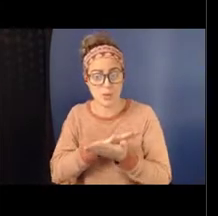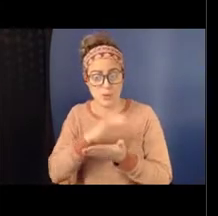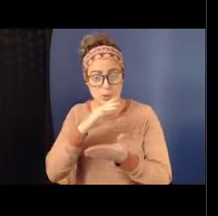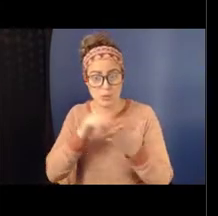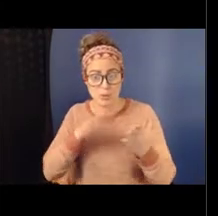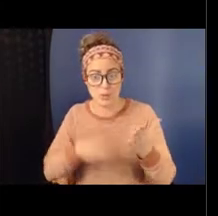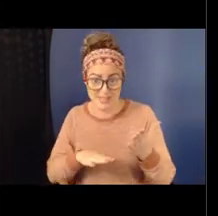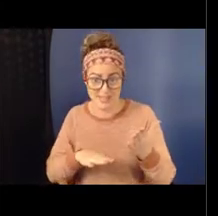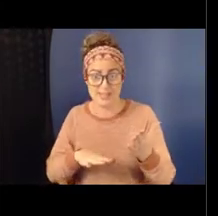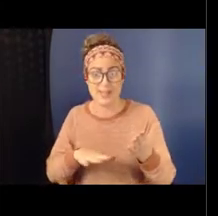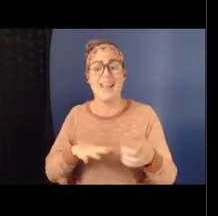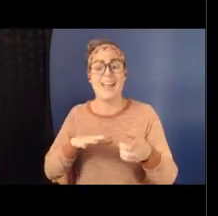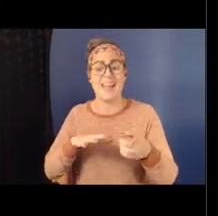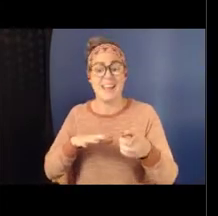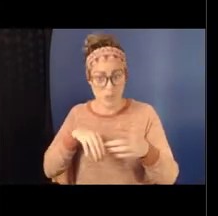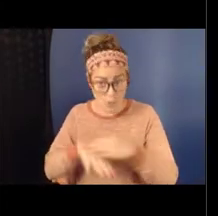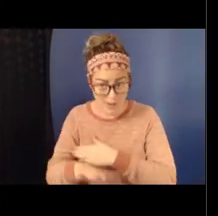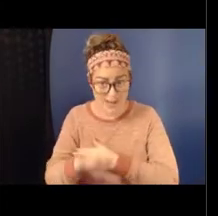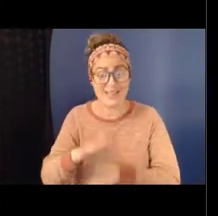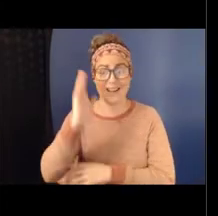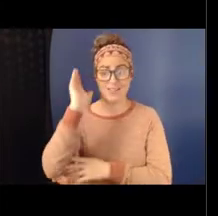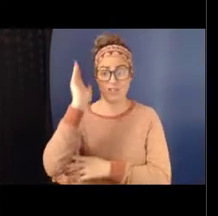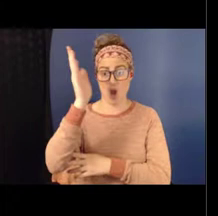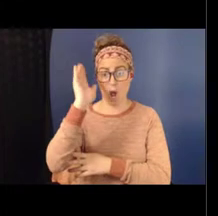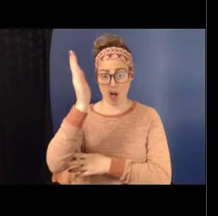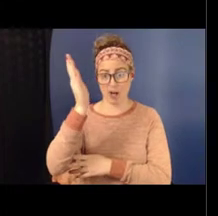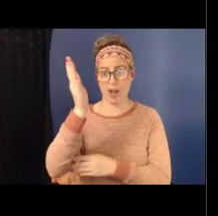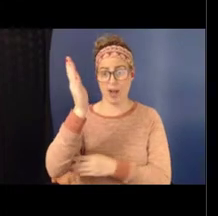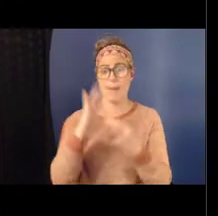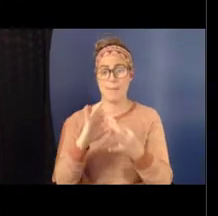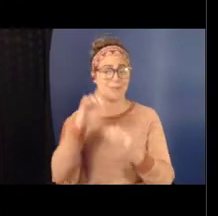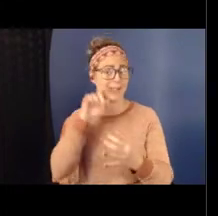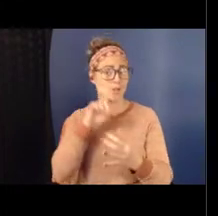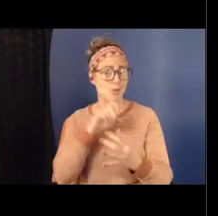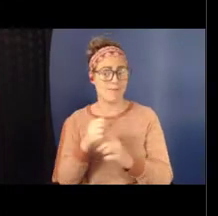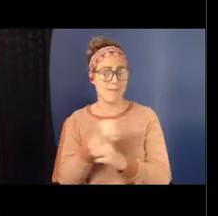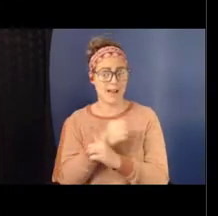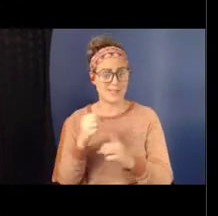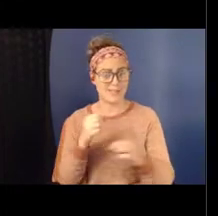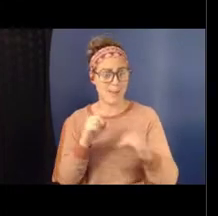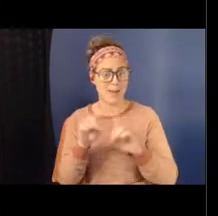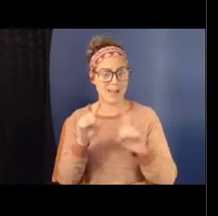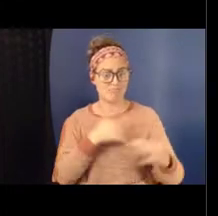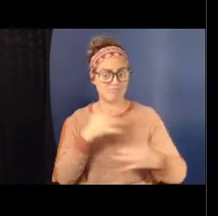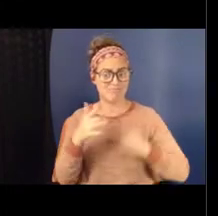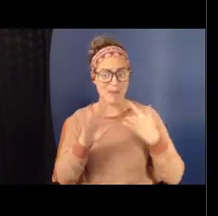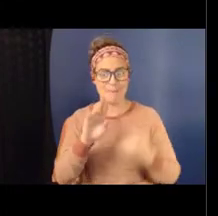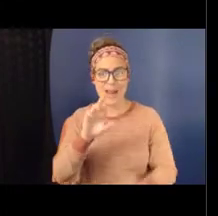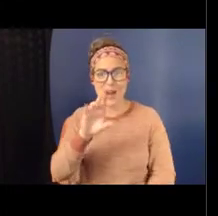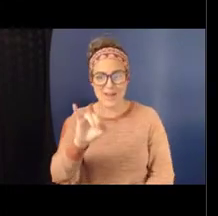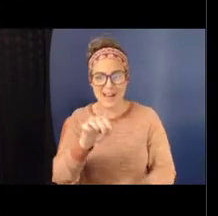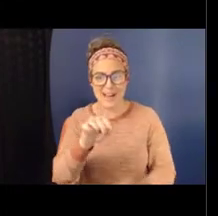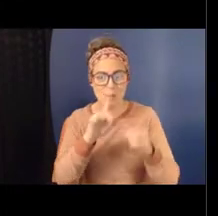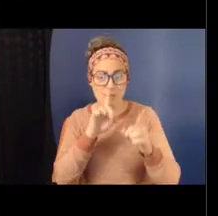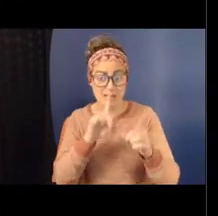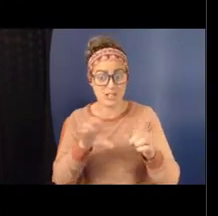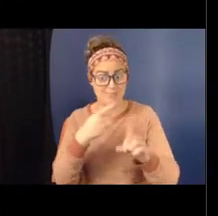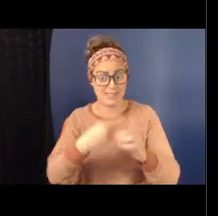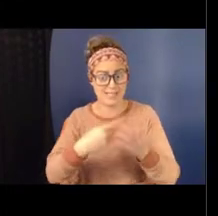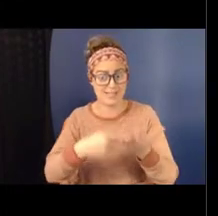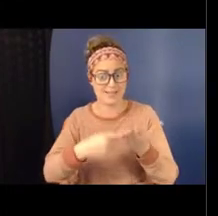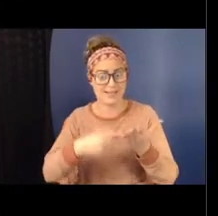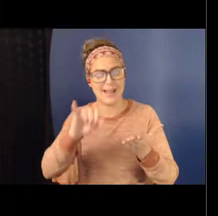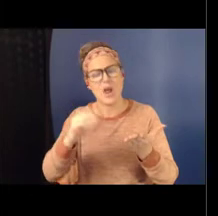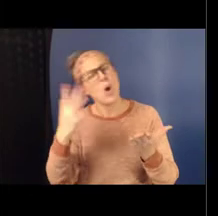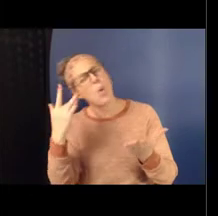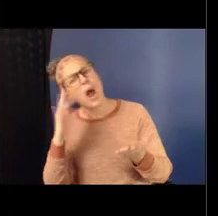work in this area. So, you can imagine there's always pushback. Like, why are you going to talk to 5th and 6th graders about sexual harassment? Let's